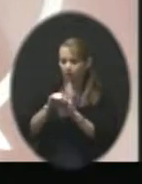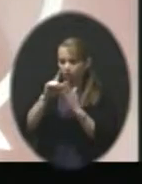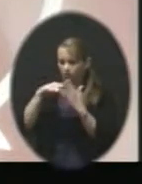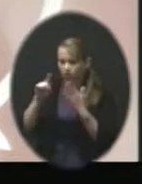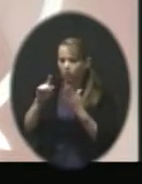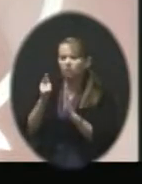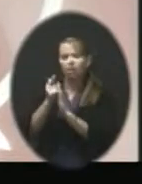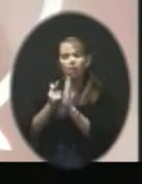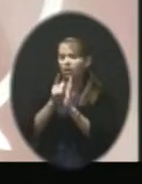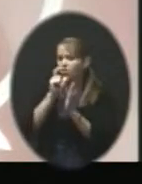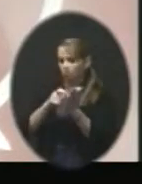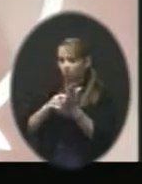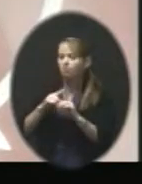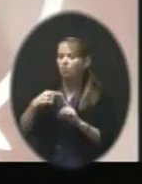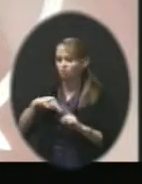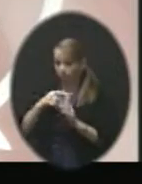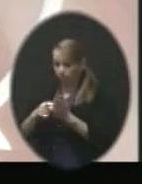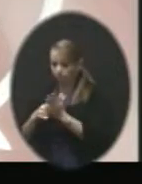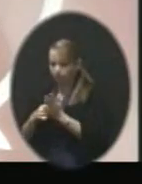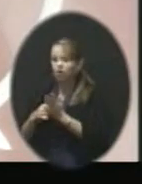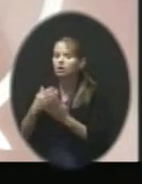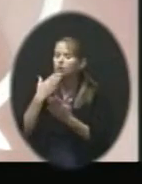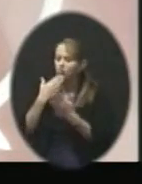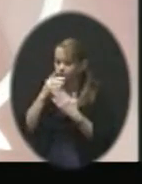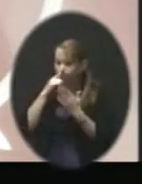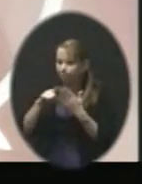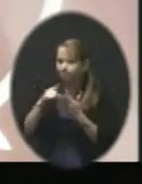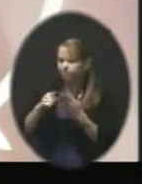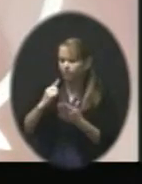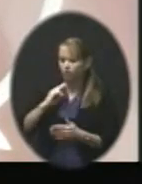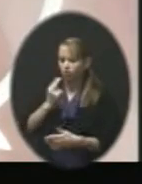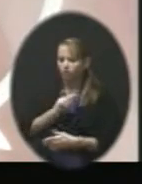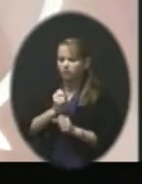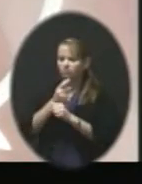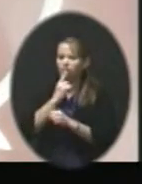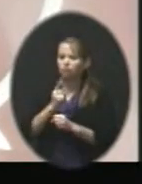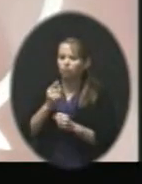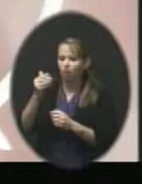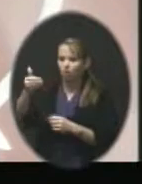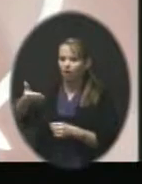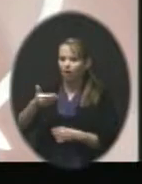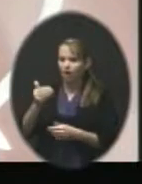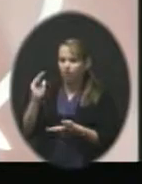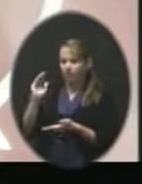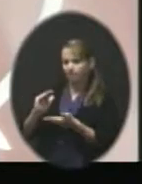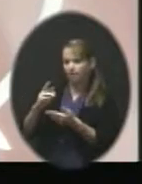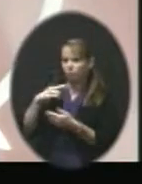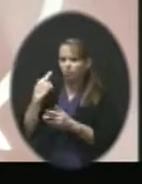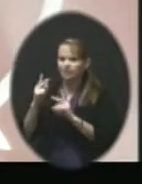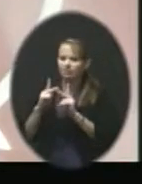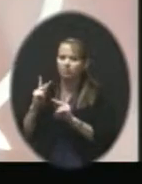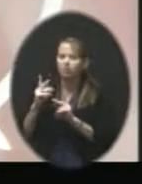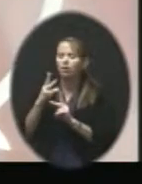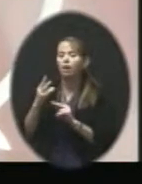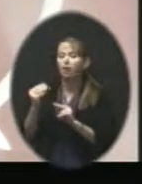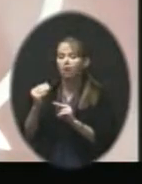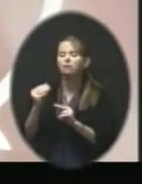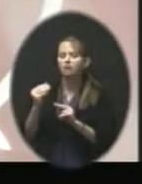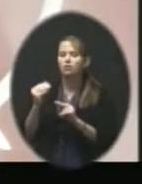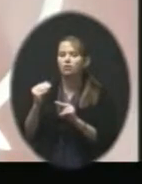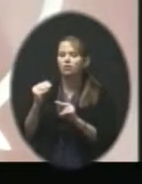does a lot of good for us in terms of not only making sure that we hire people with minimal risks, but also just the very fact that employees,